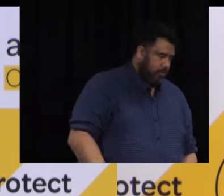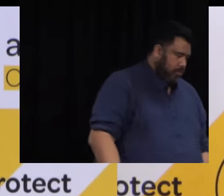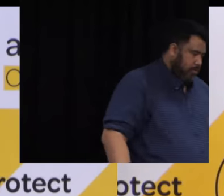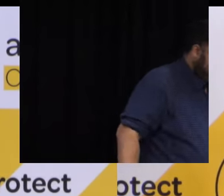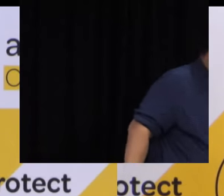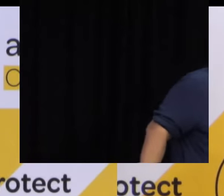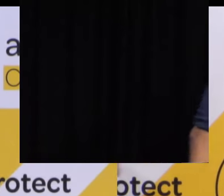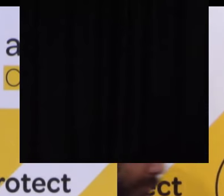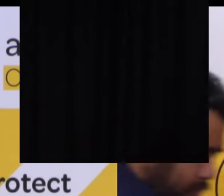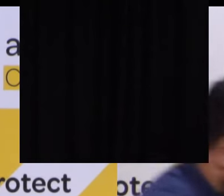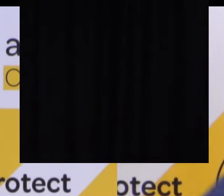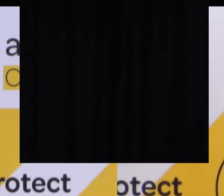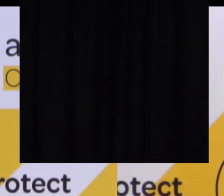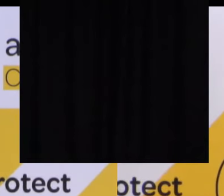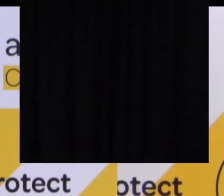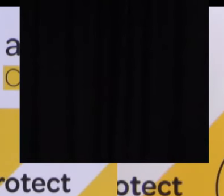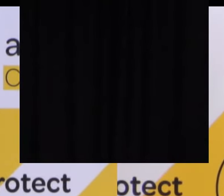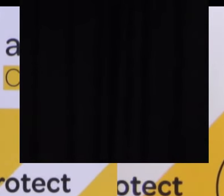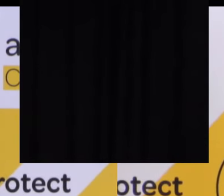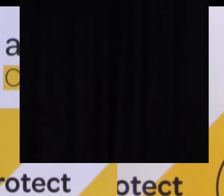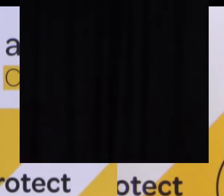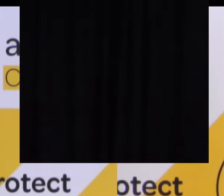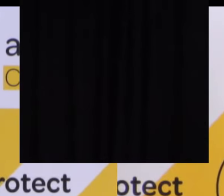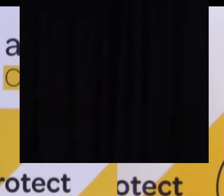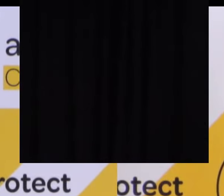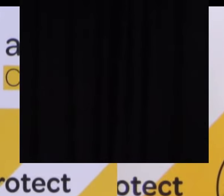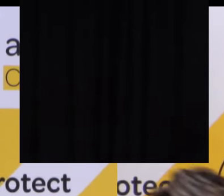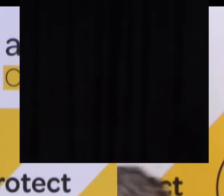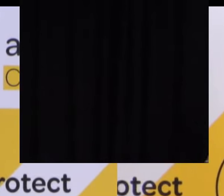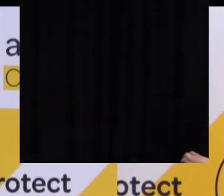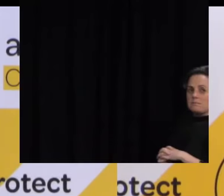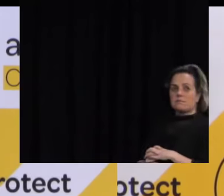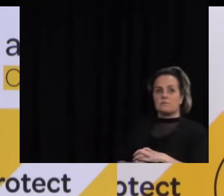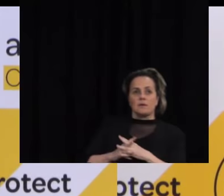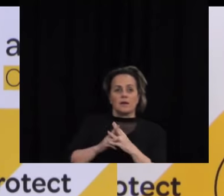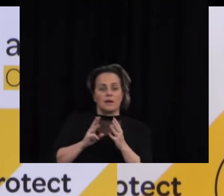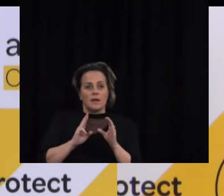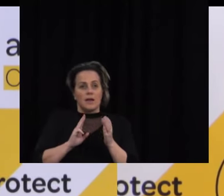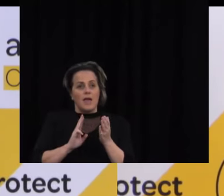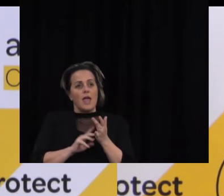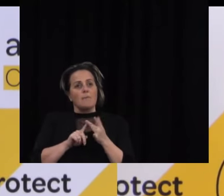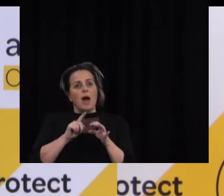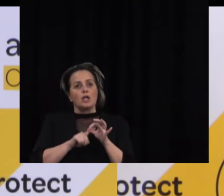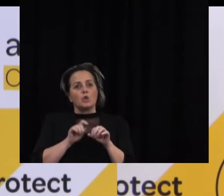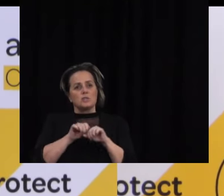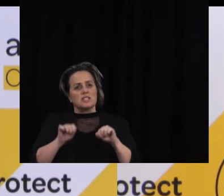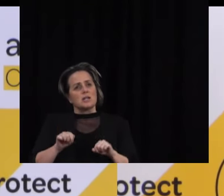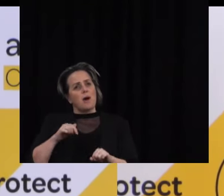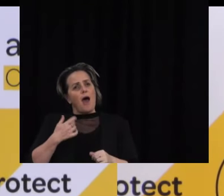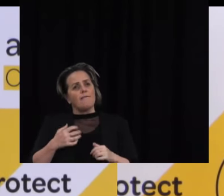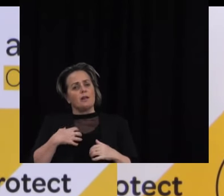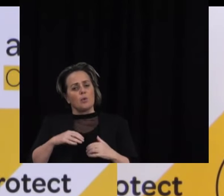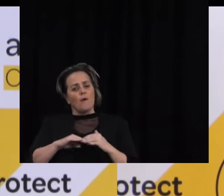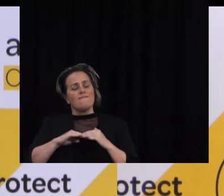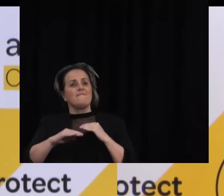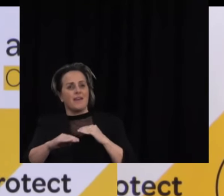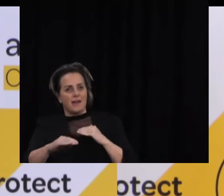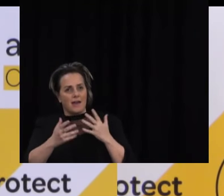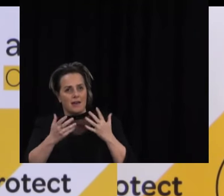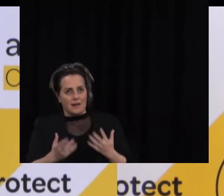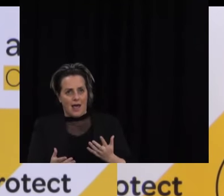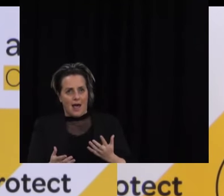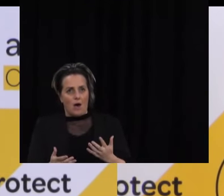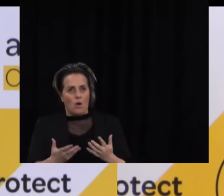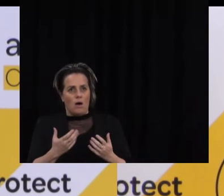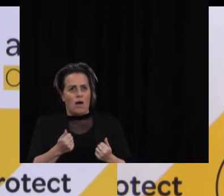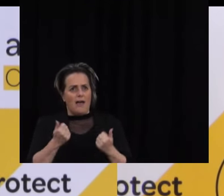system than the last one? I think it's fairer in the sense that everybody gets an equal shot. About 10,000 additional people will be coming home as